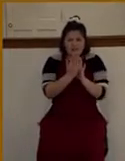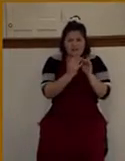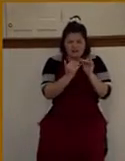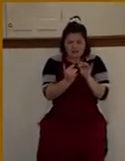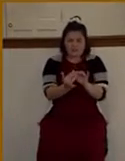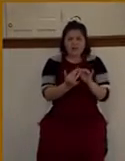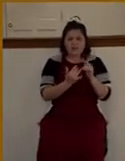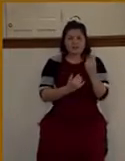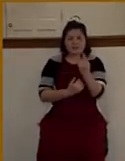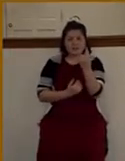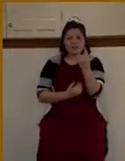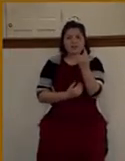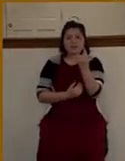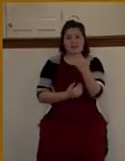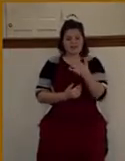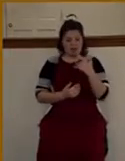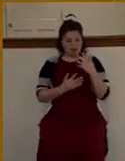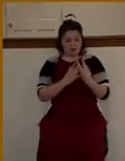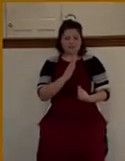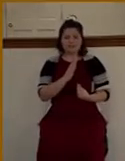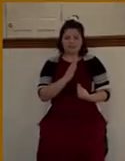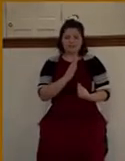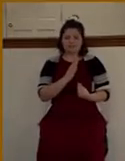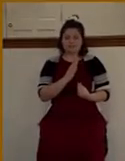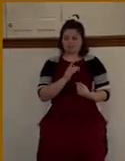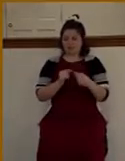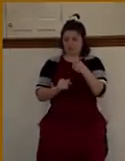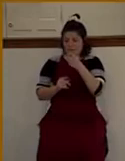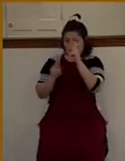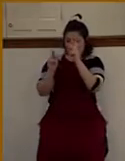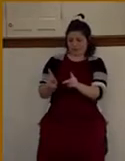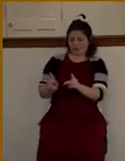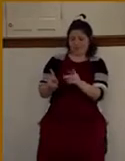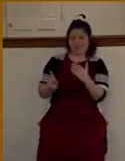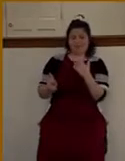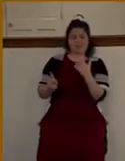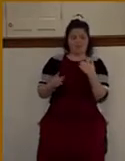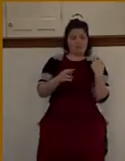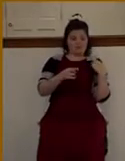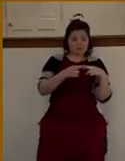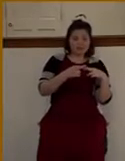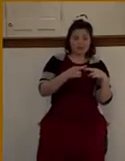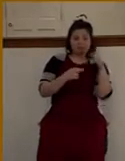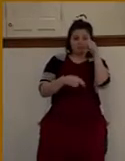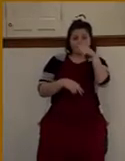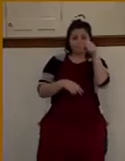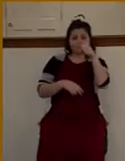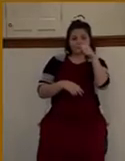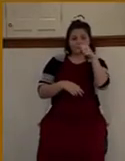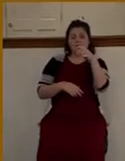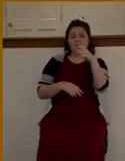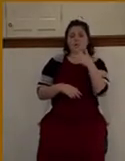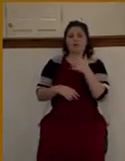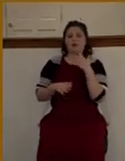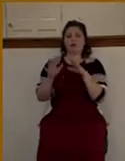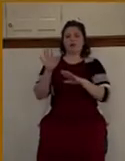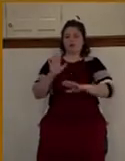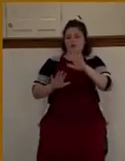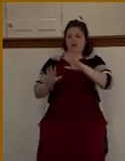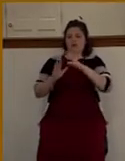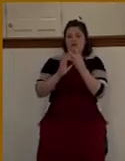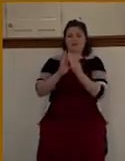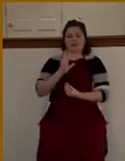something missing. He was religious and yet he was lost. He knew that he lacked something.